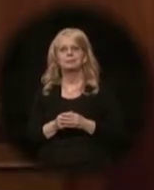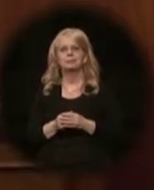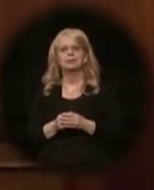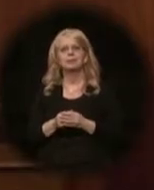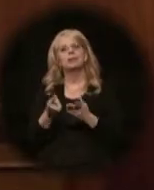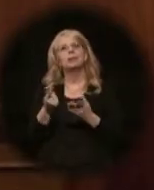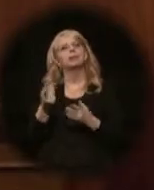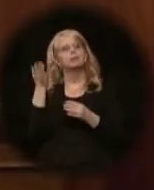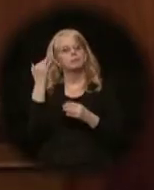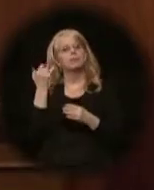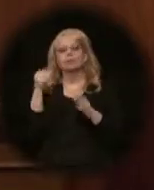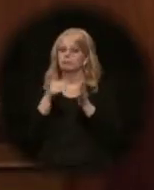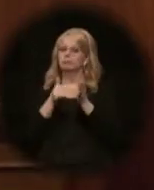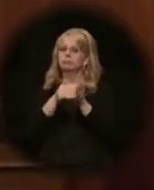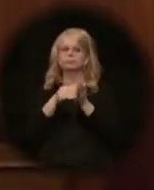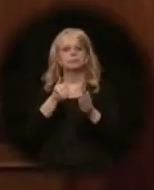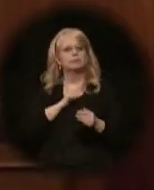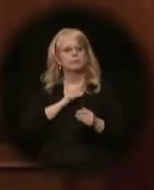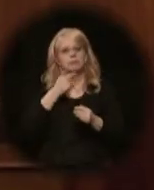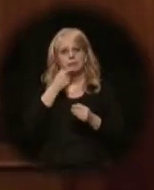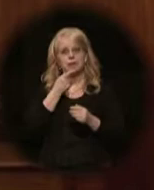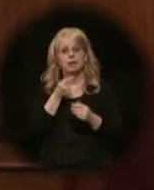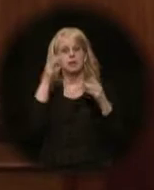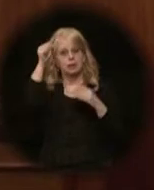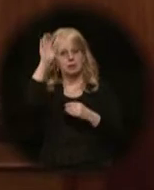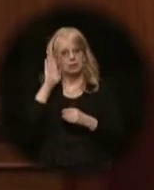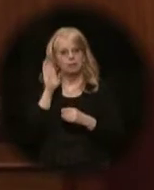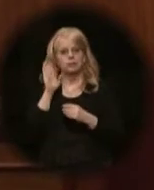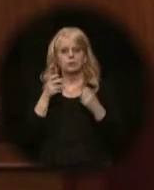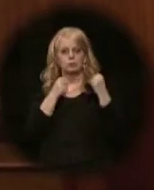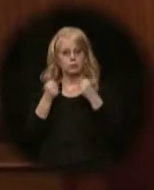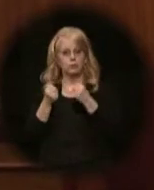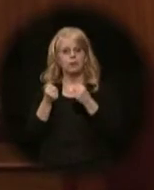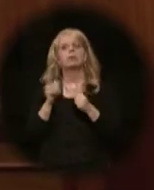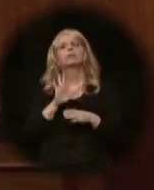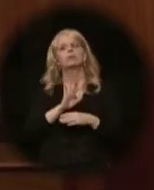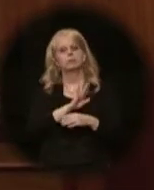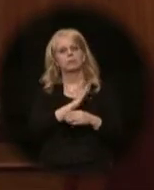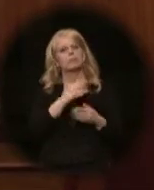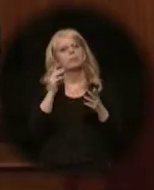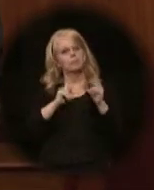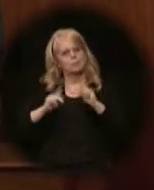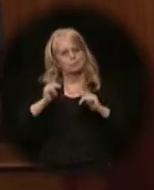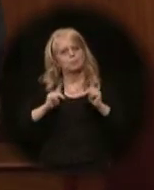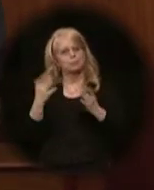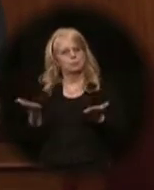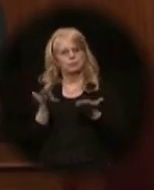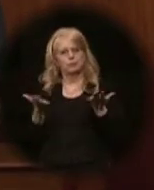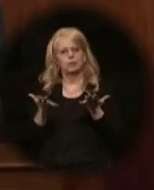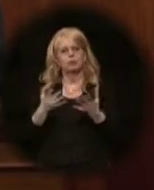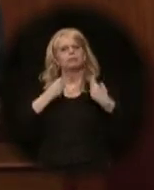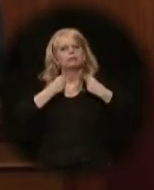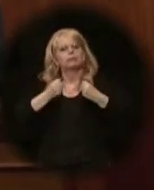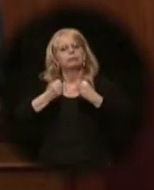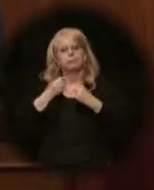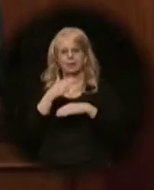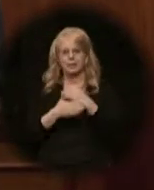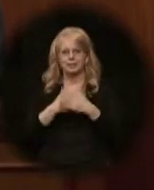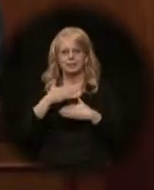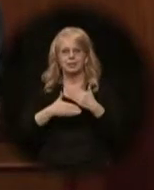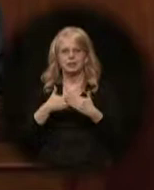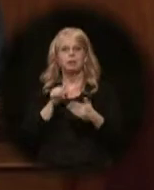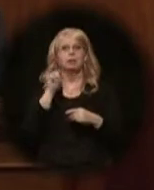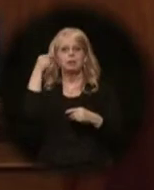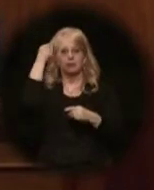As I have said many times, Alaska's greatest strength is their people, their courage and their compassion. As Governor,